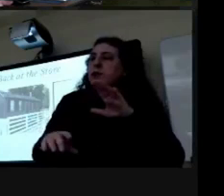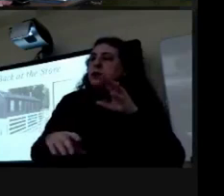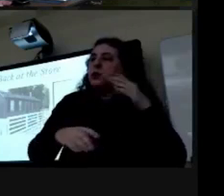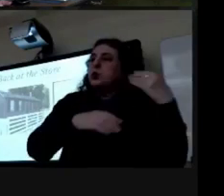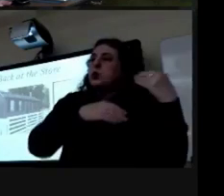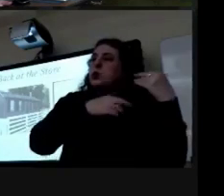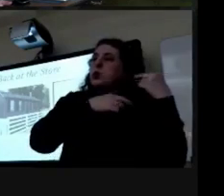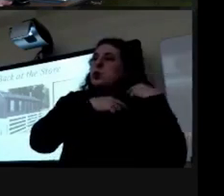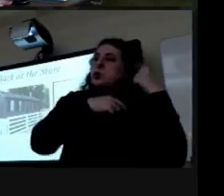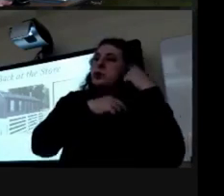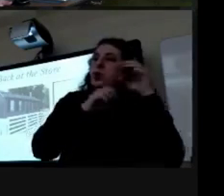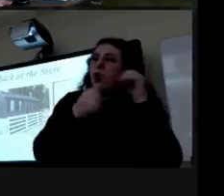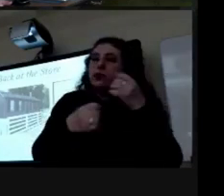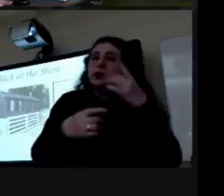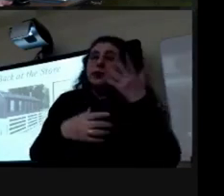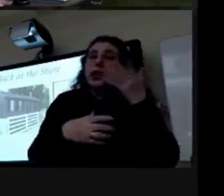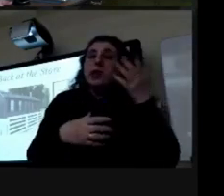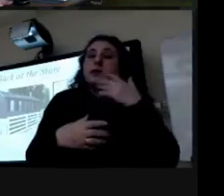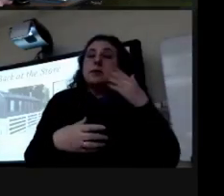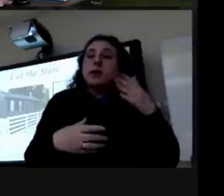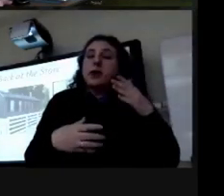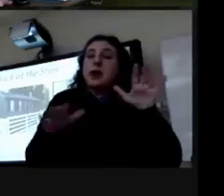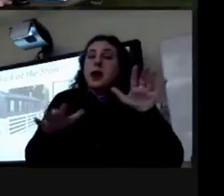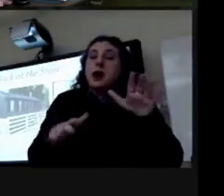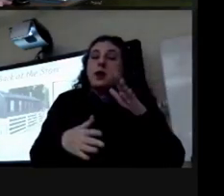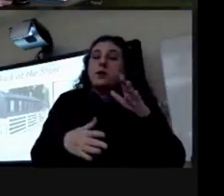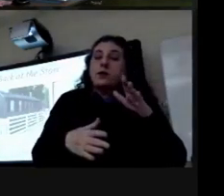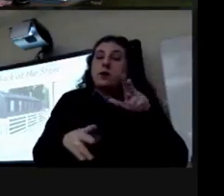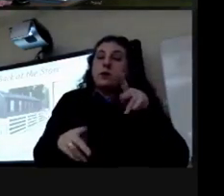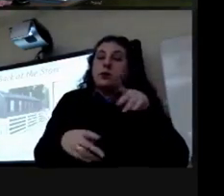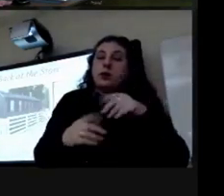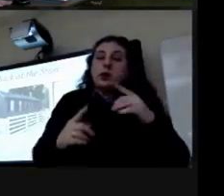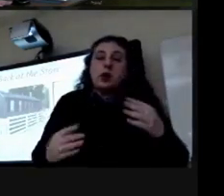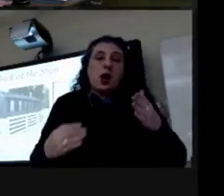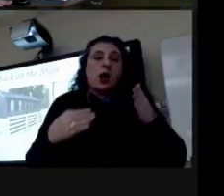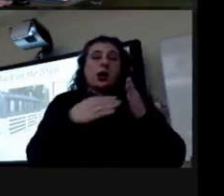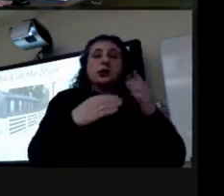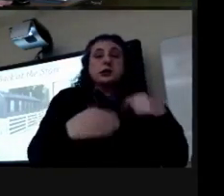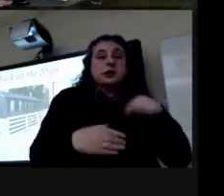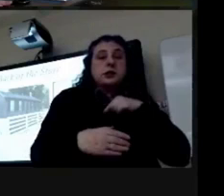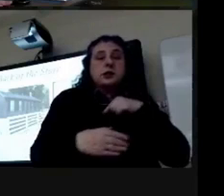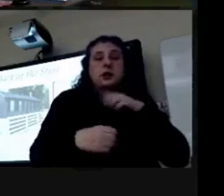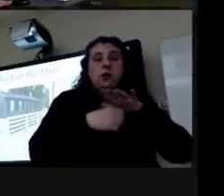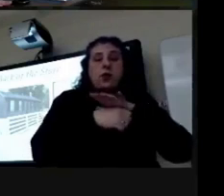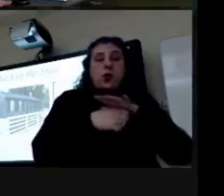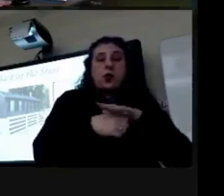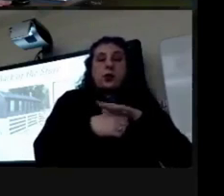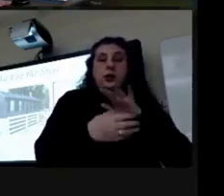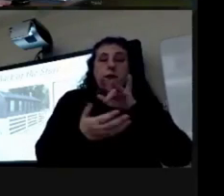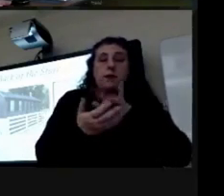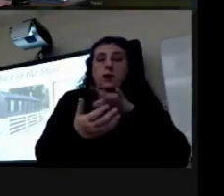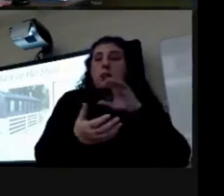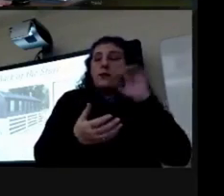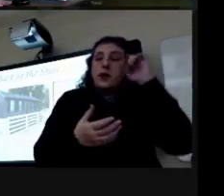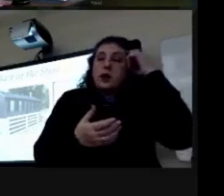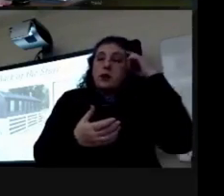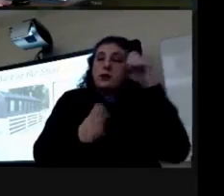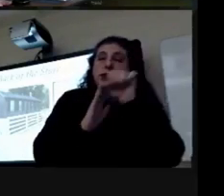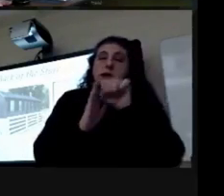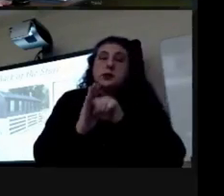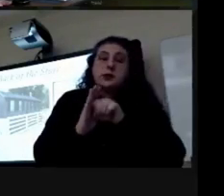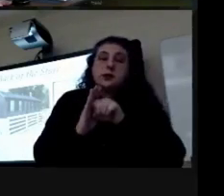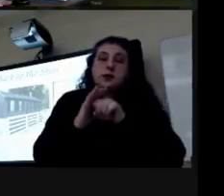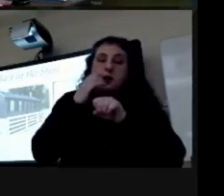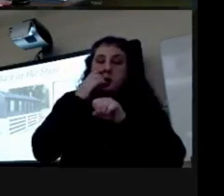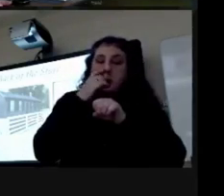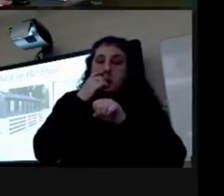of office he however has been an active partisan in opposition to us located at the seat of government of the state he has been